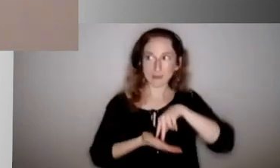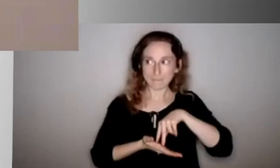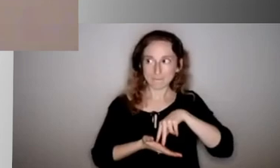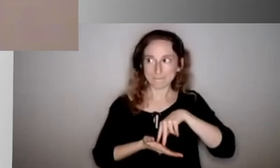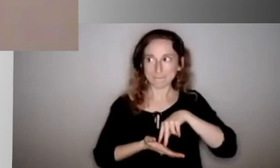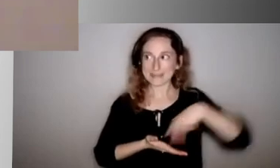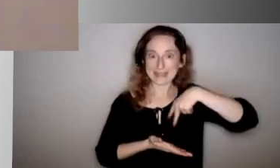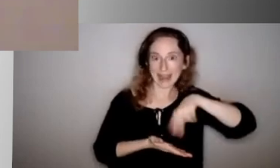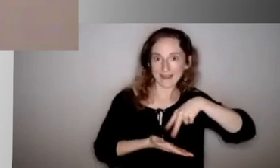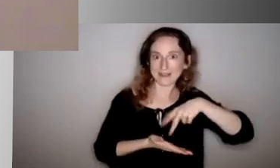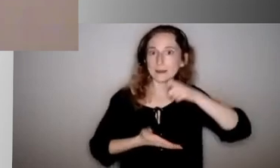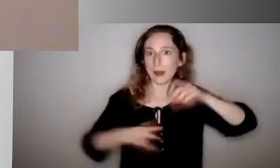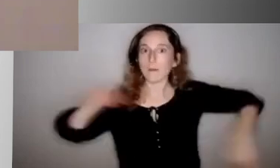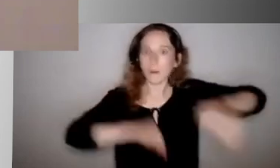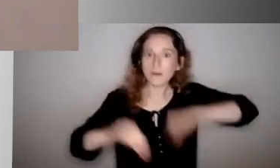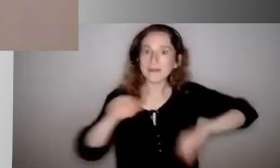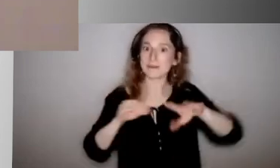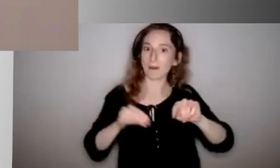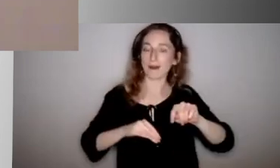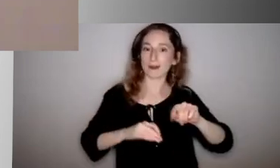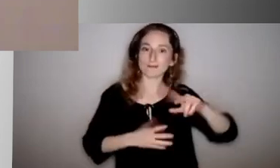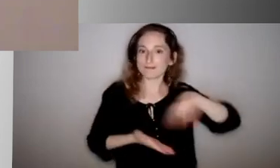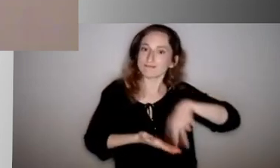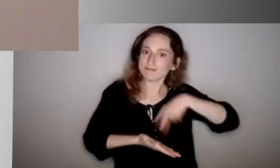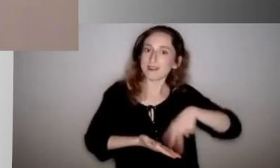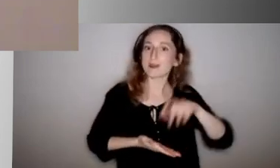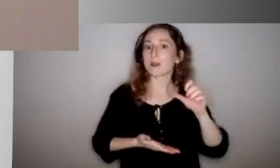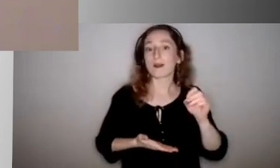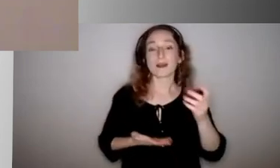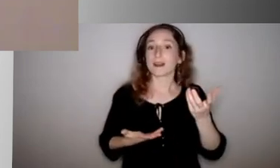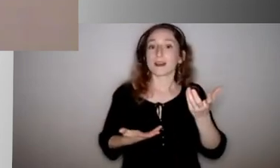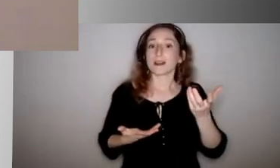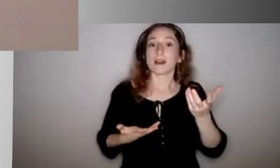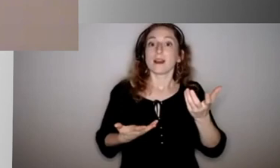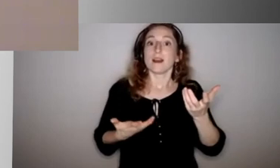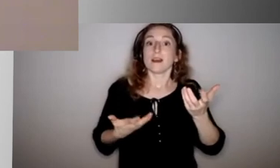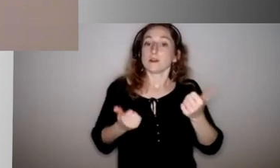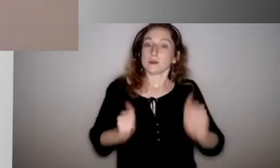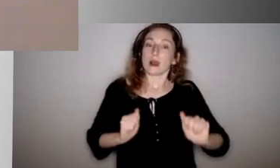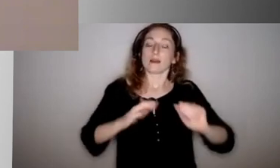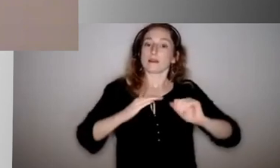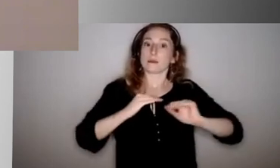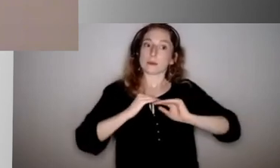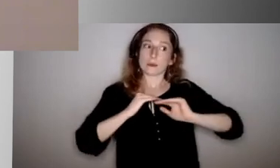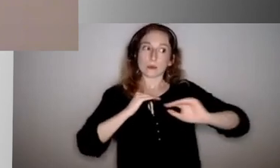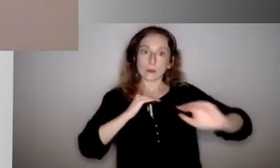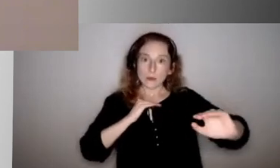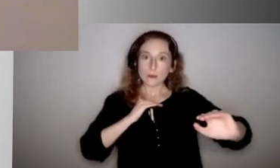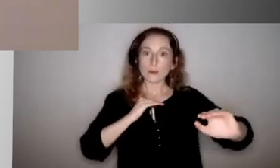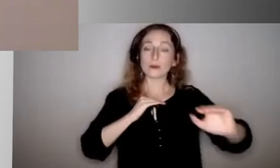But, um, yeah, I think we're all saying the same thing. Flexibility, grace, knowing that things are changing, but we're all doing the best that we can. And